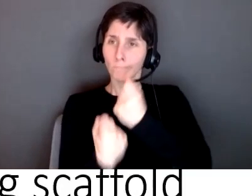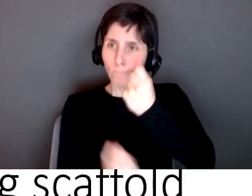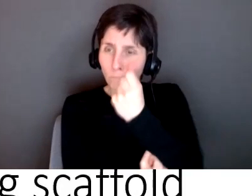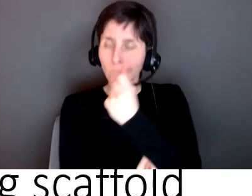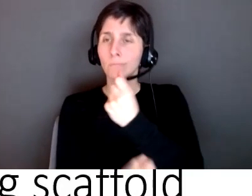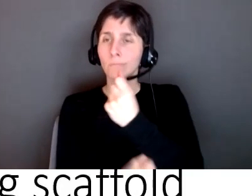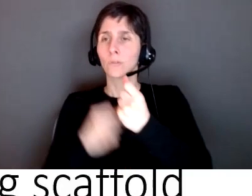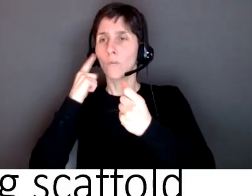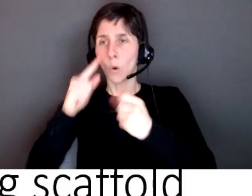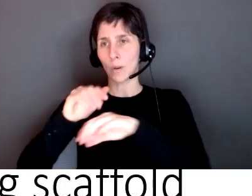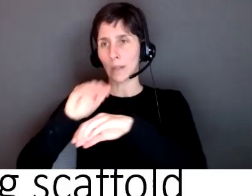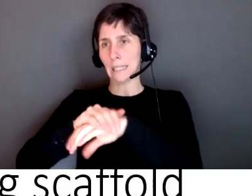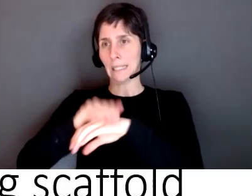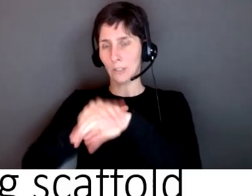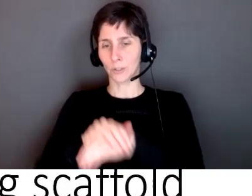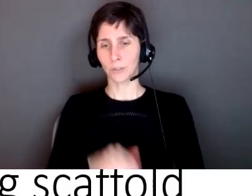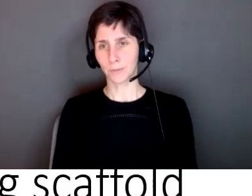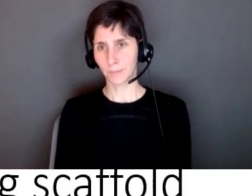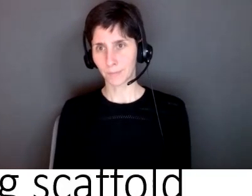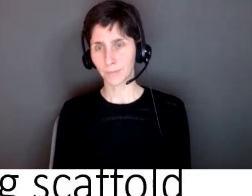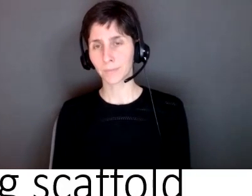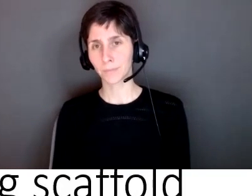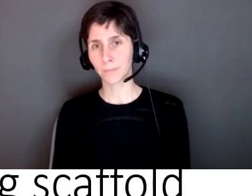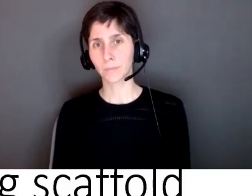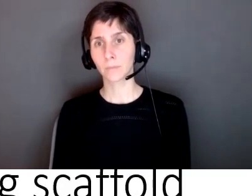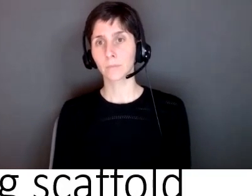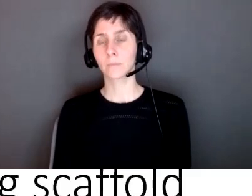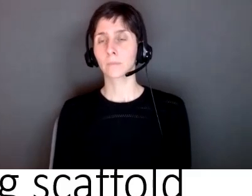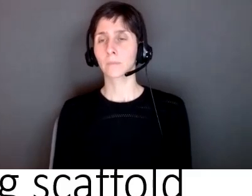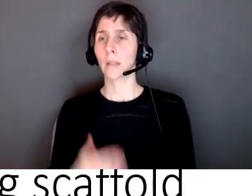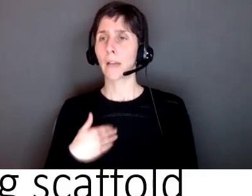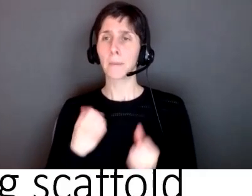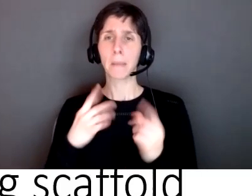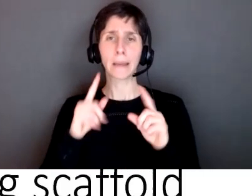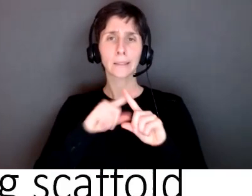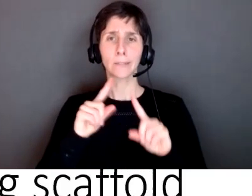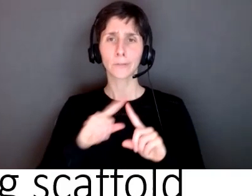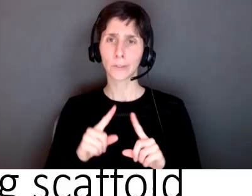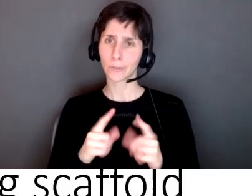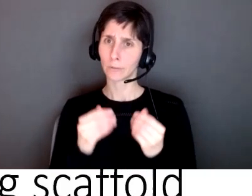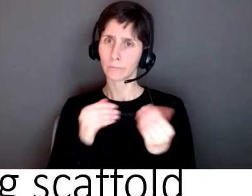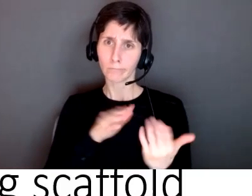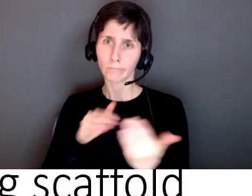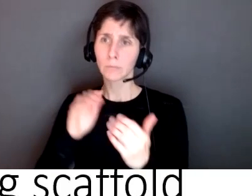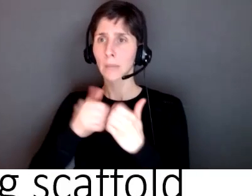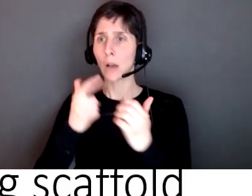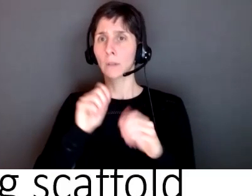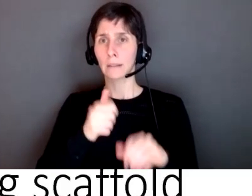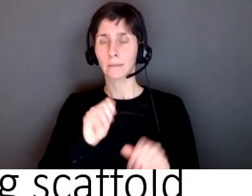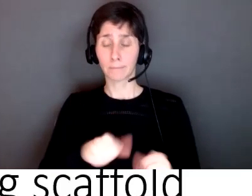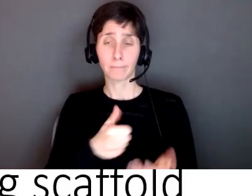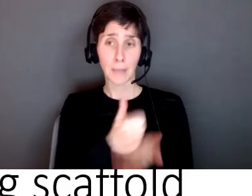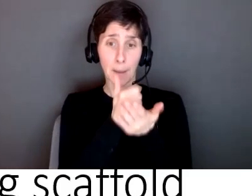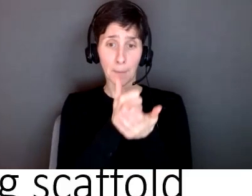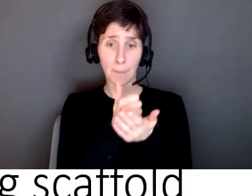there are many dimensions how we can use this and how it's helpful and i see a few participants that raise their hand